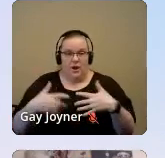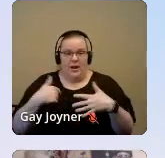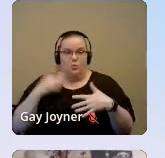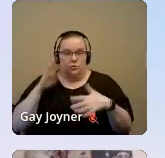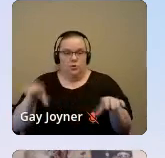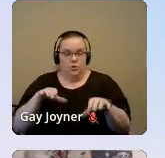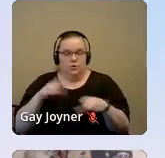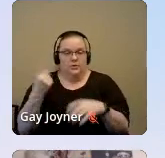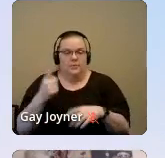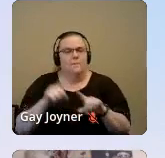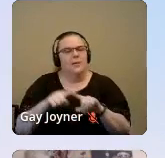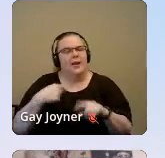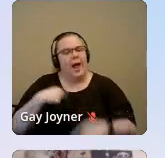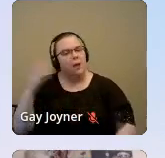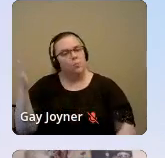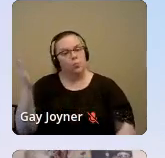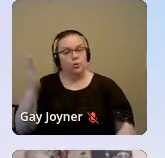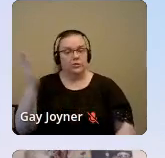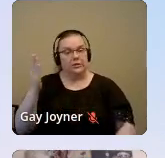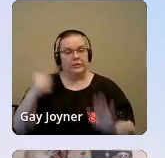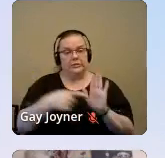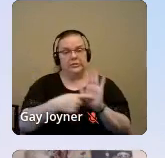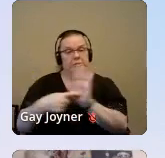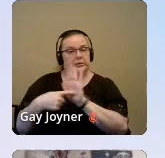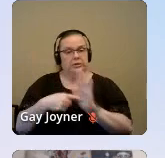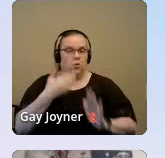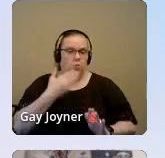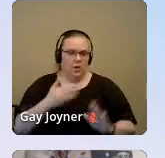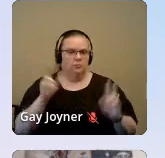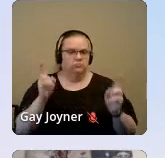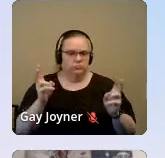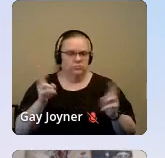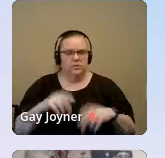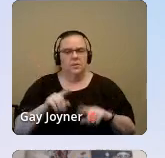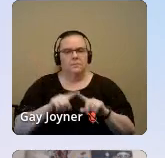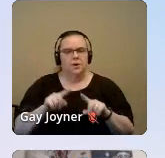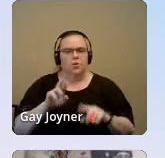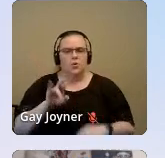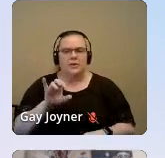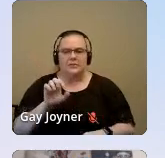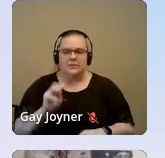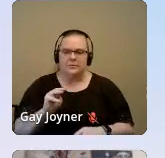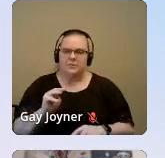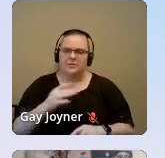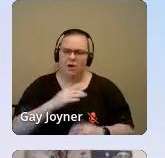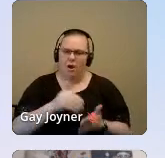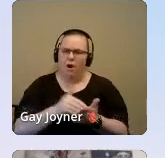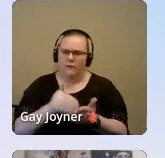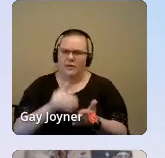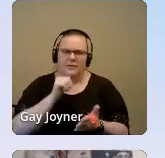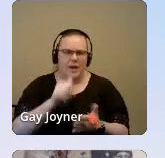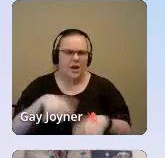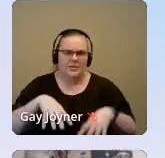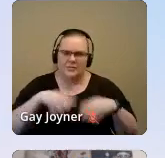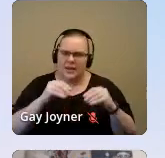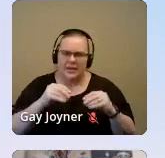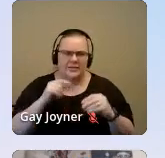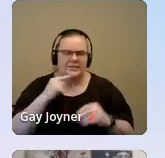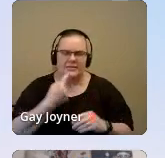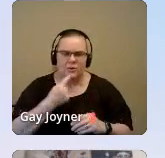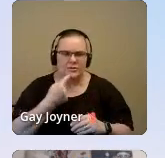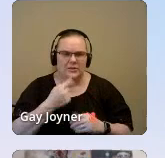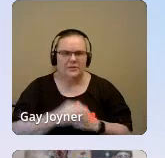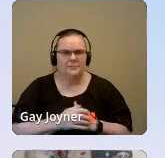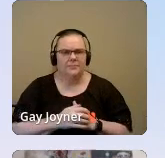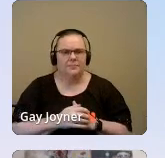presents well, racism shows up in an interesting way. I'm often not taken seriously or people don't believe me when I'm asking for help.